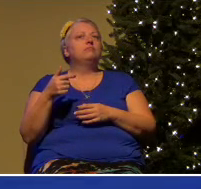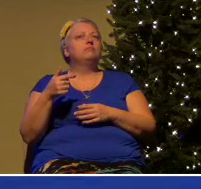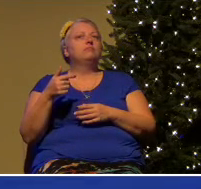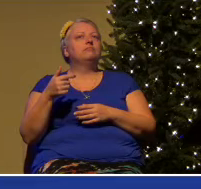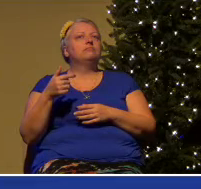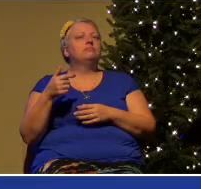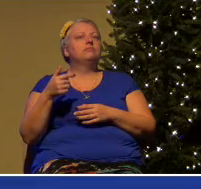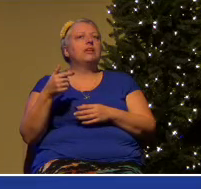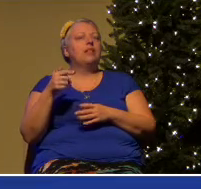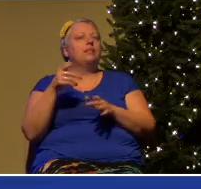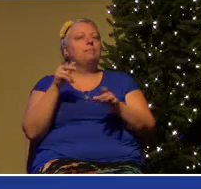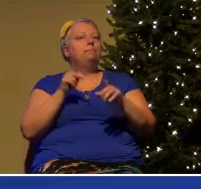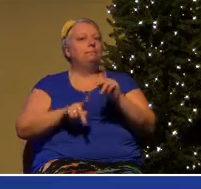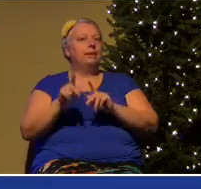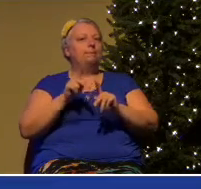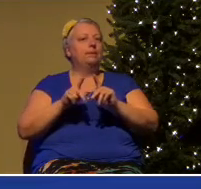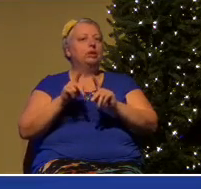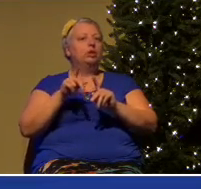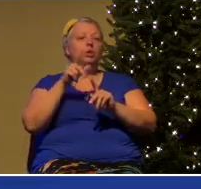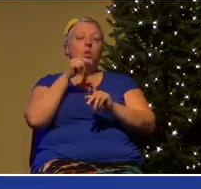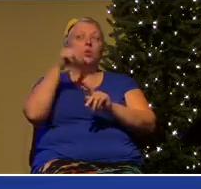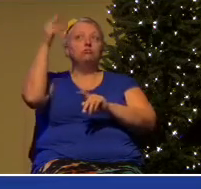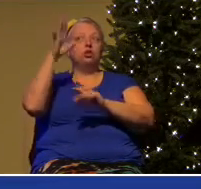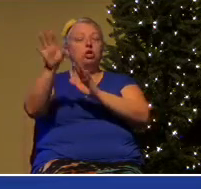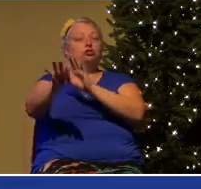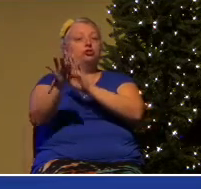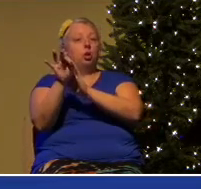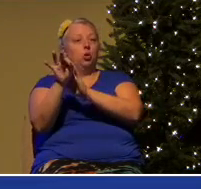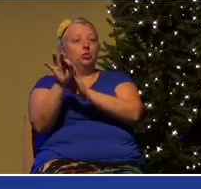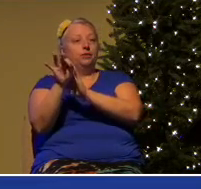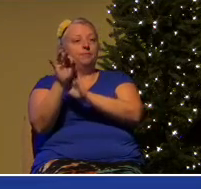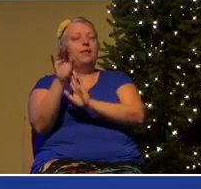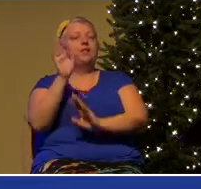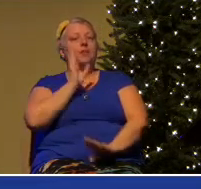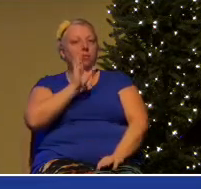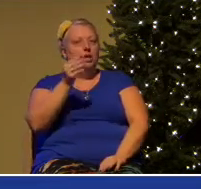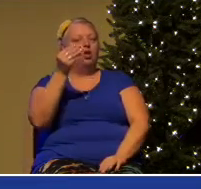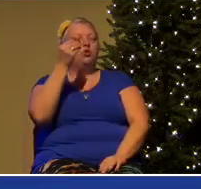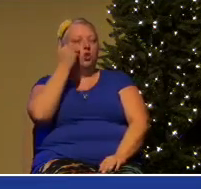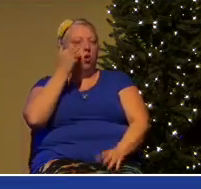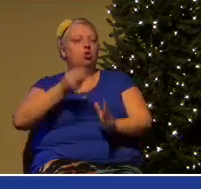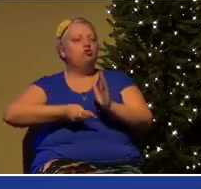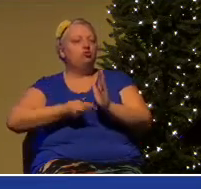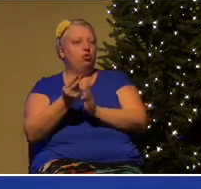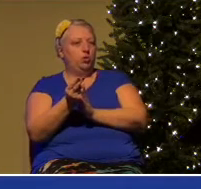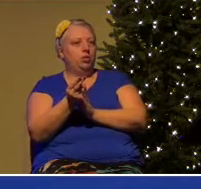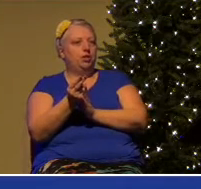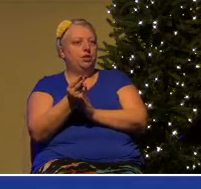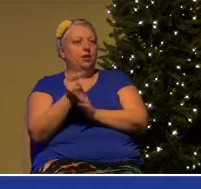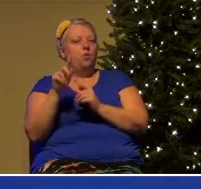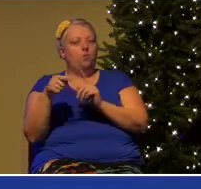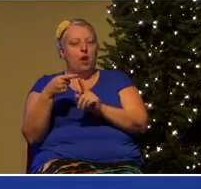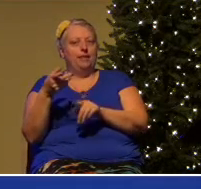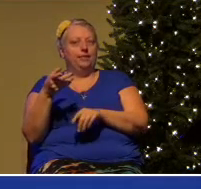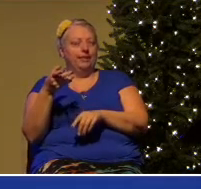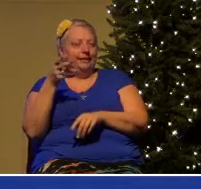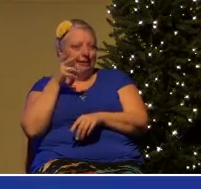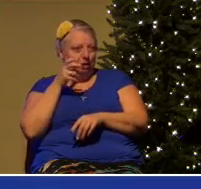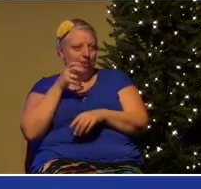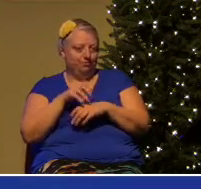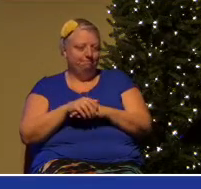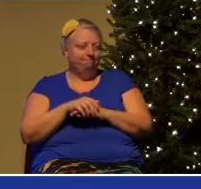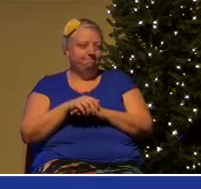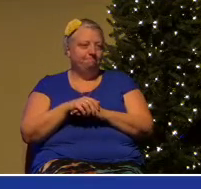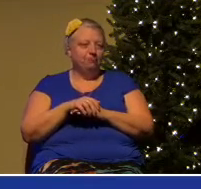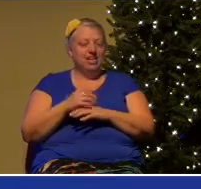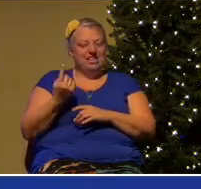of God will know the truth when they hear it and it doesn't matter how it comes or how it is presented there will be something inside them